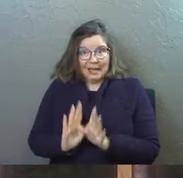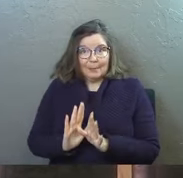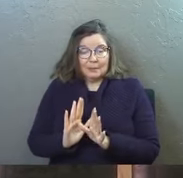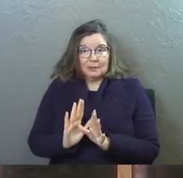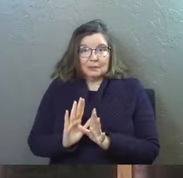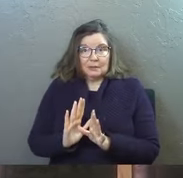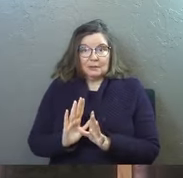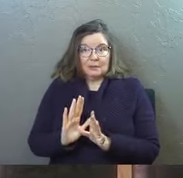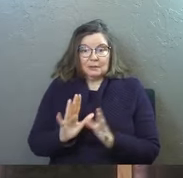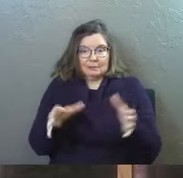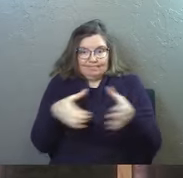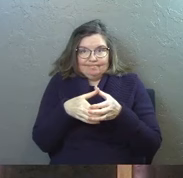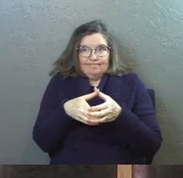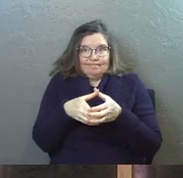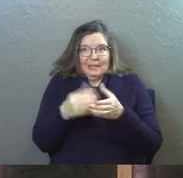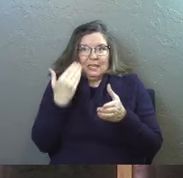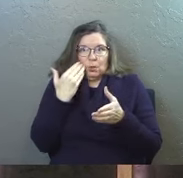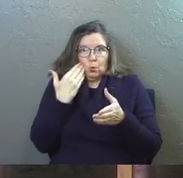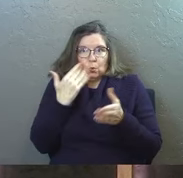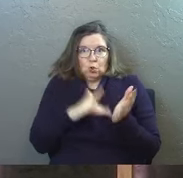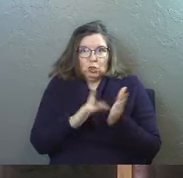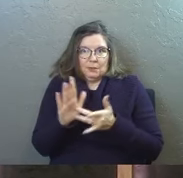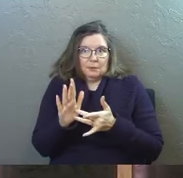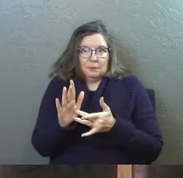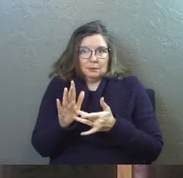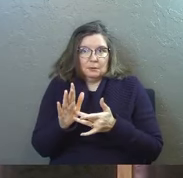of Jesus Christ. He knew Jesus.